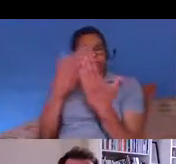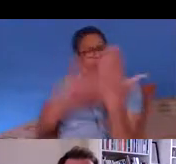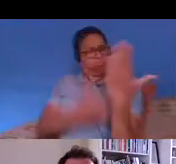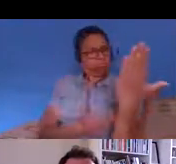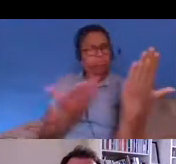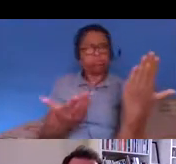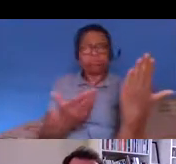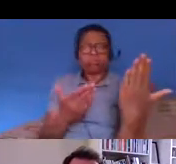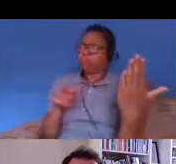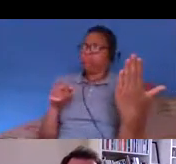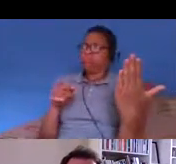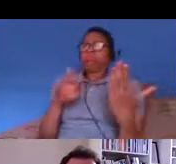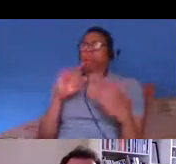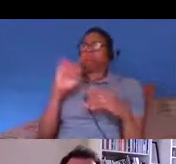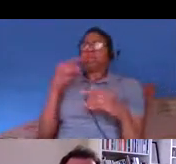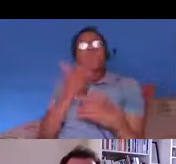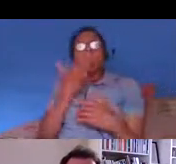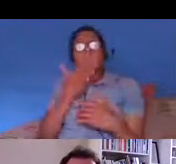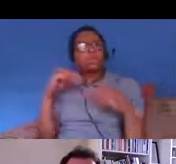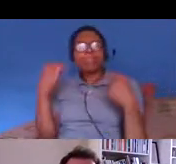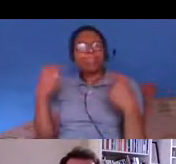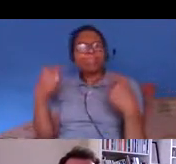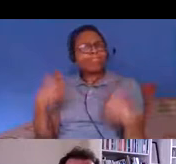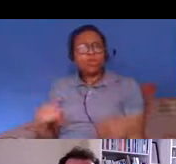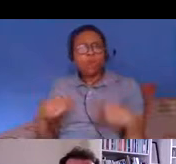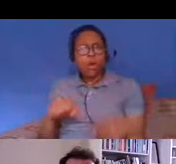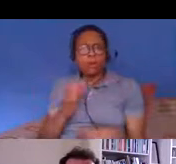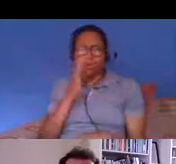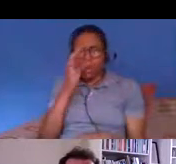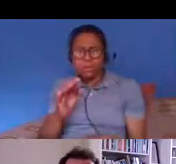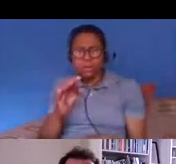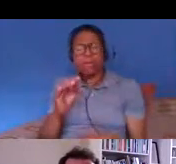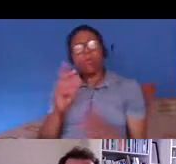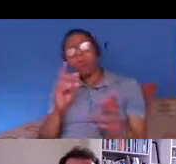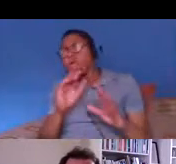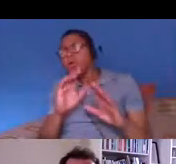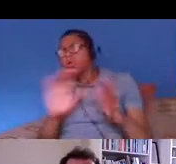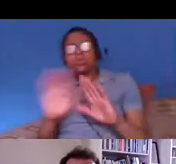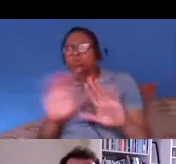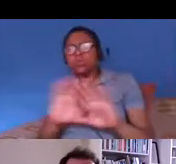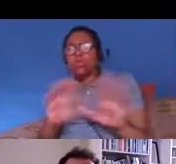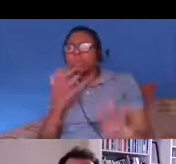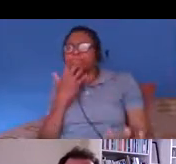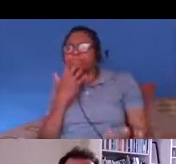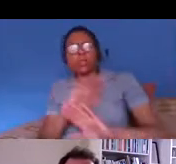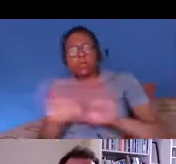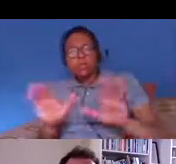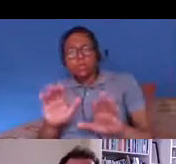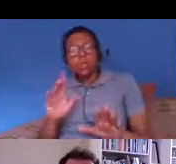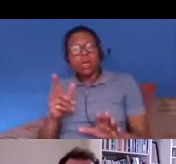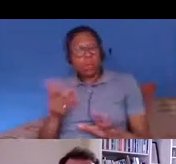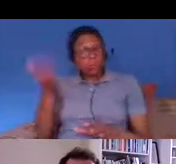education although there was a time when the questionnaire that was sent around every year to parents did ask for nationality data